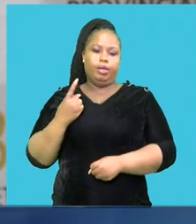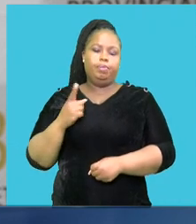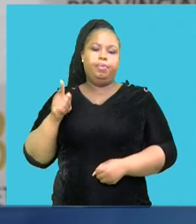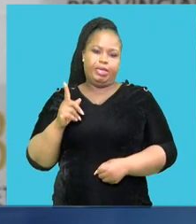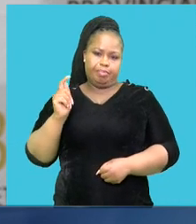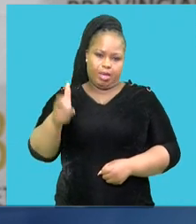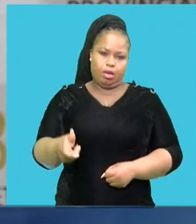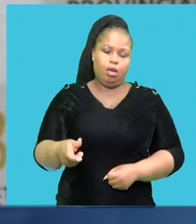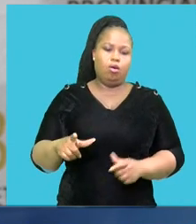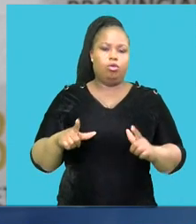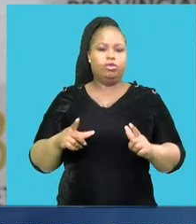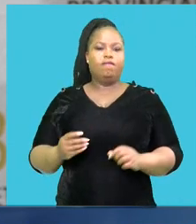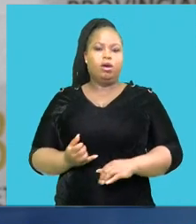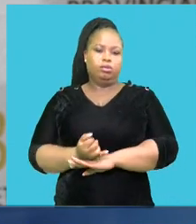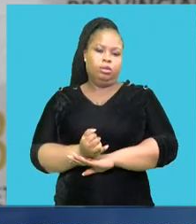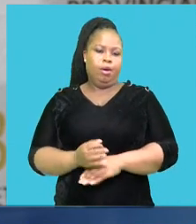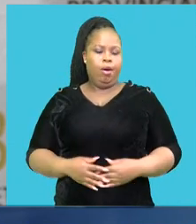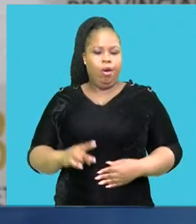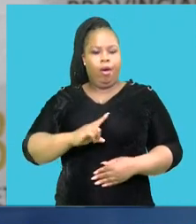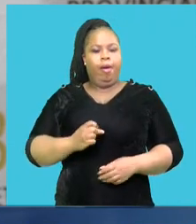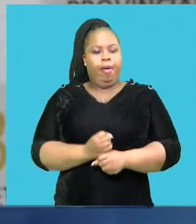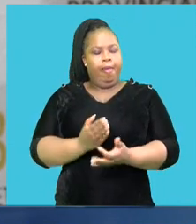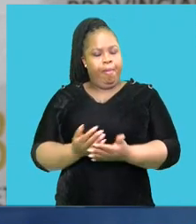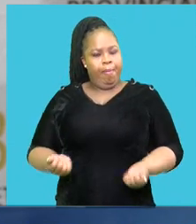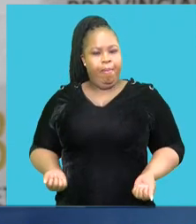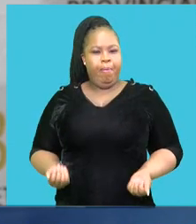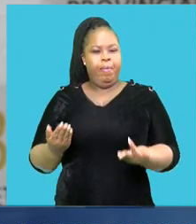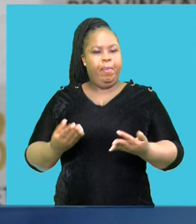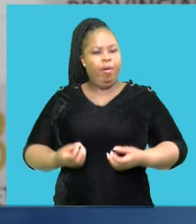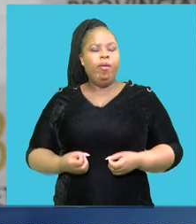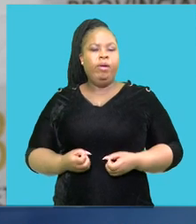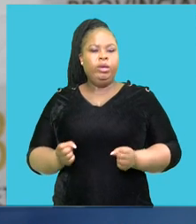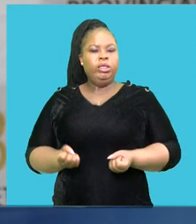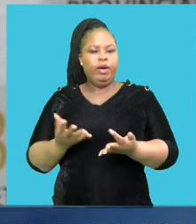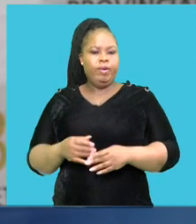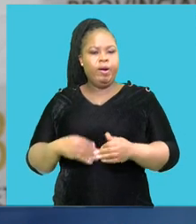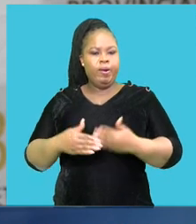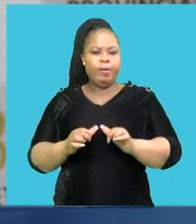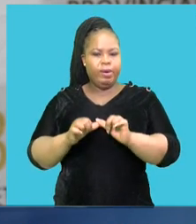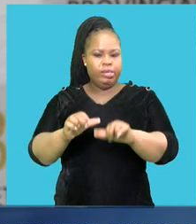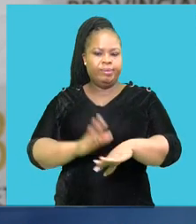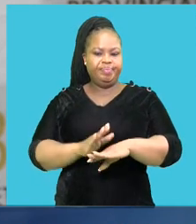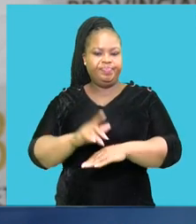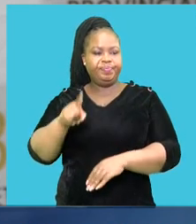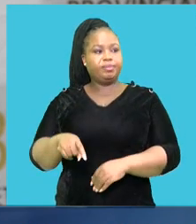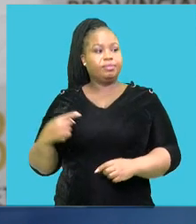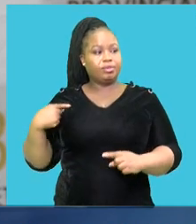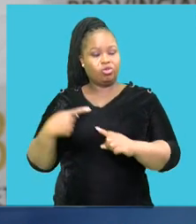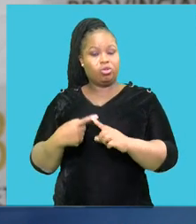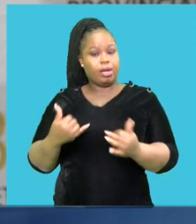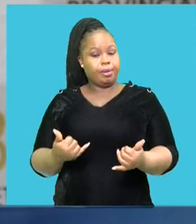timelessly in order to ensure the continuation and seamless provision of services. To this end,